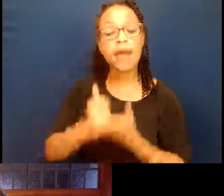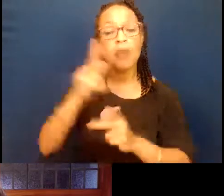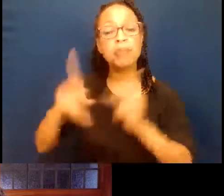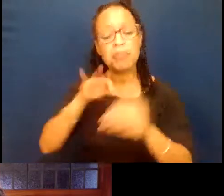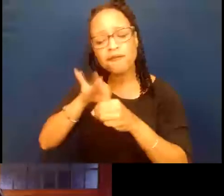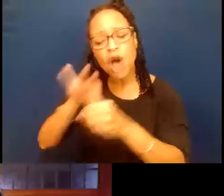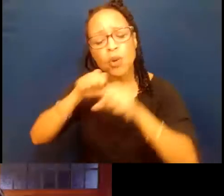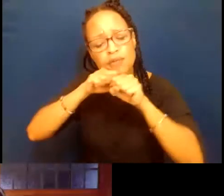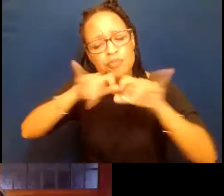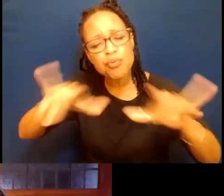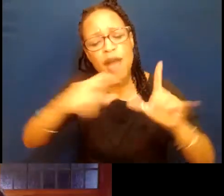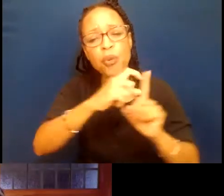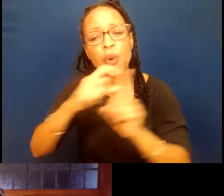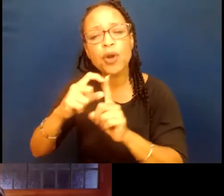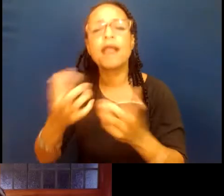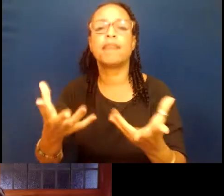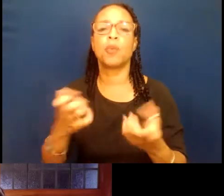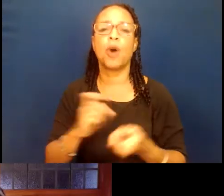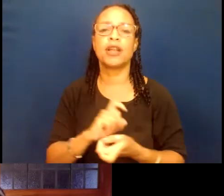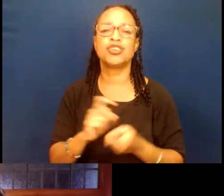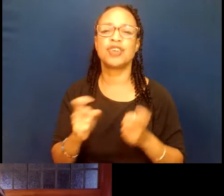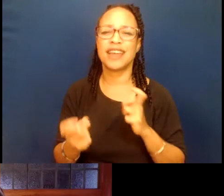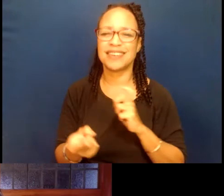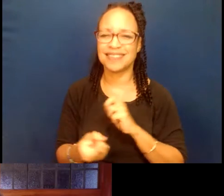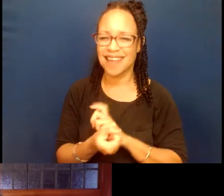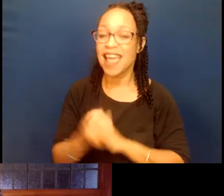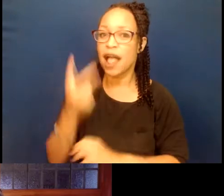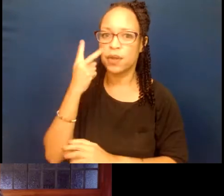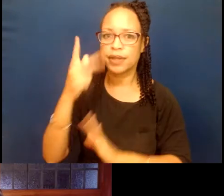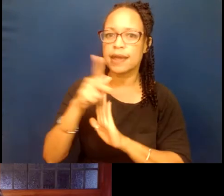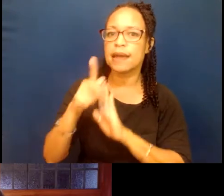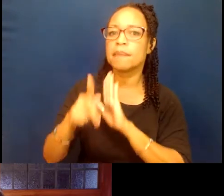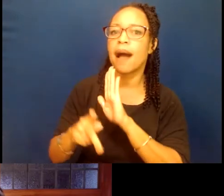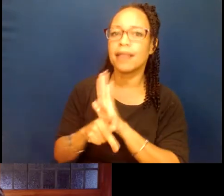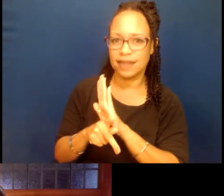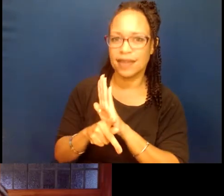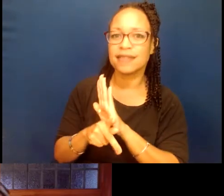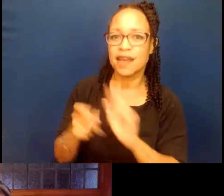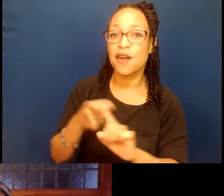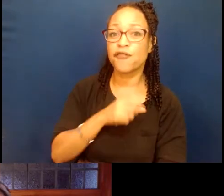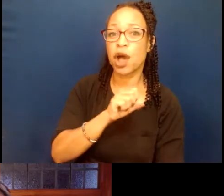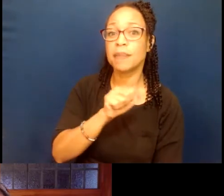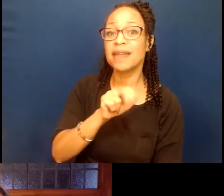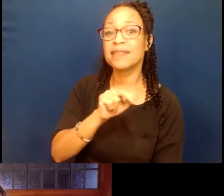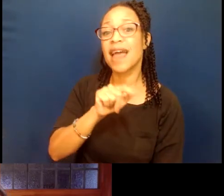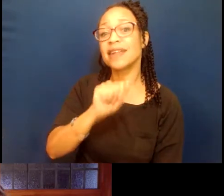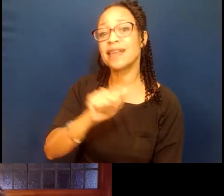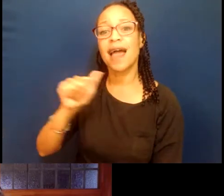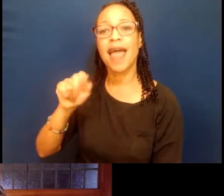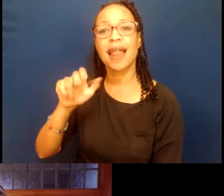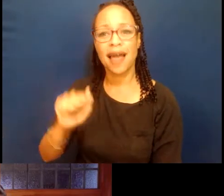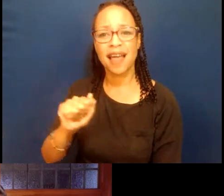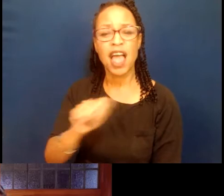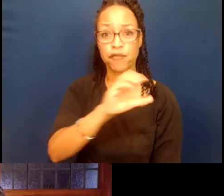wanted some change. And now they're seeing some very progressive public policy come out of Santana. And to be a Democrat in Orange County is very